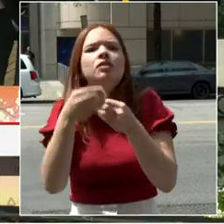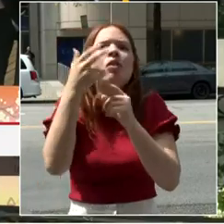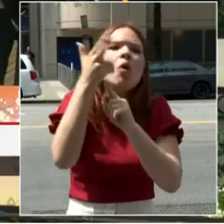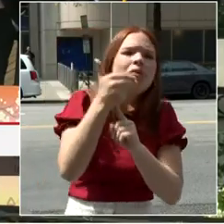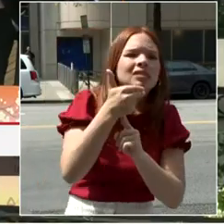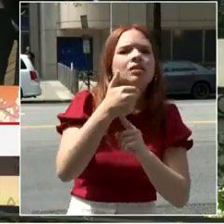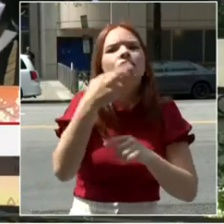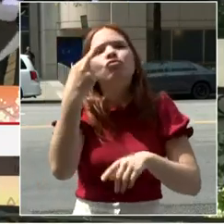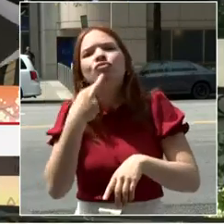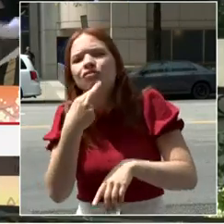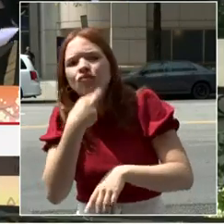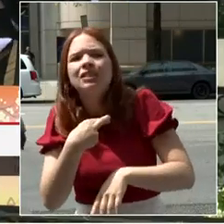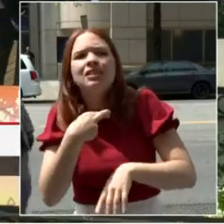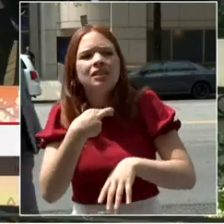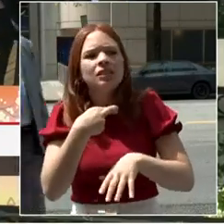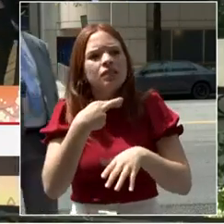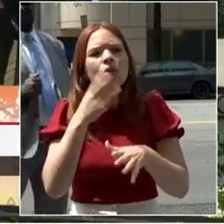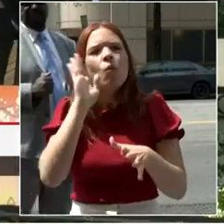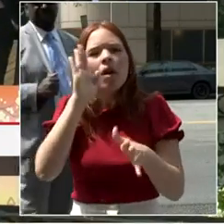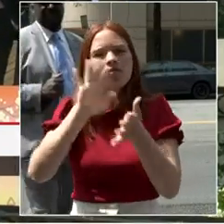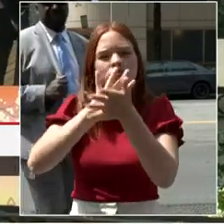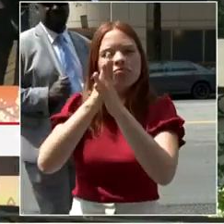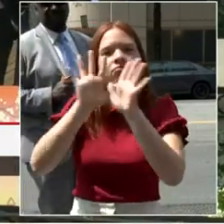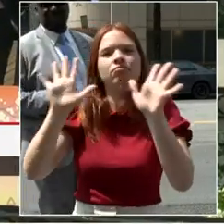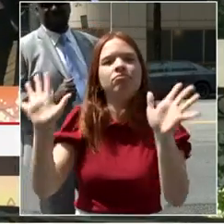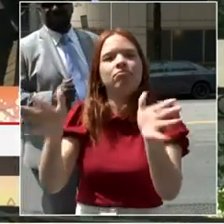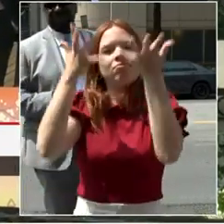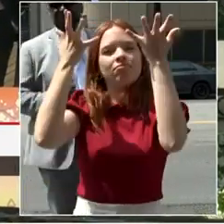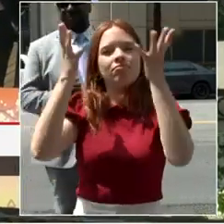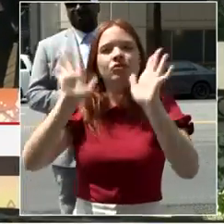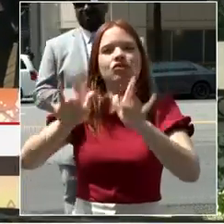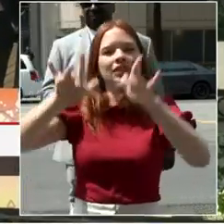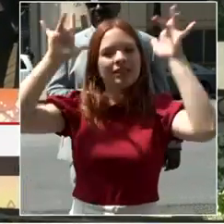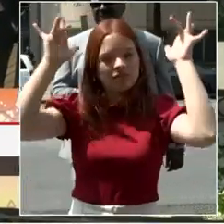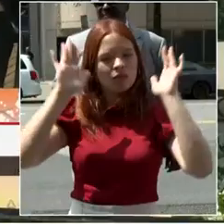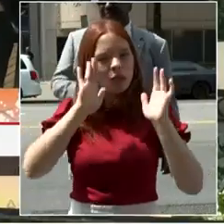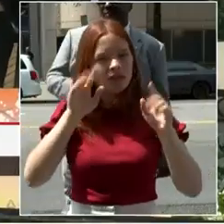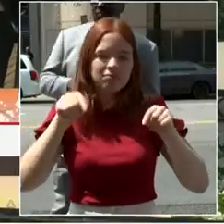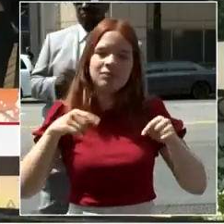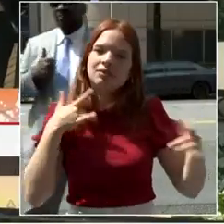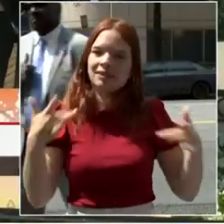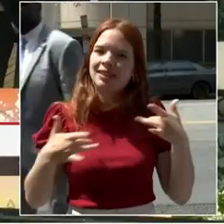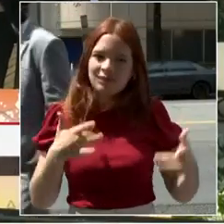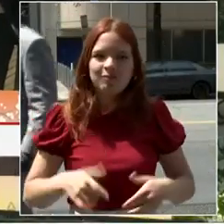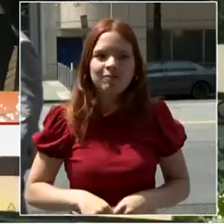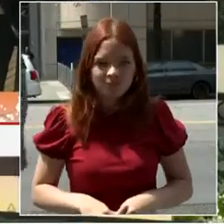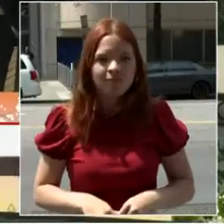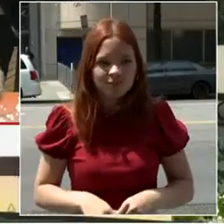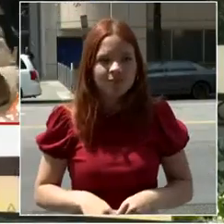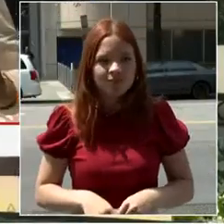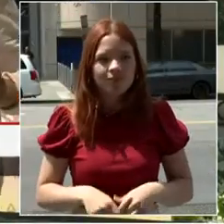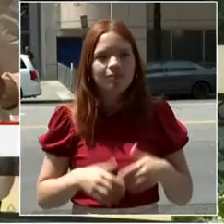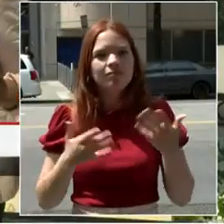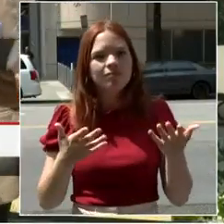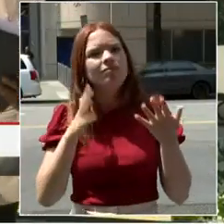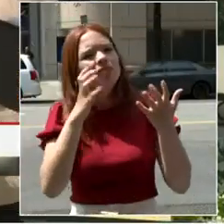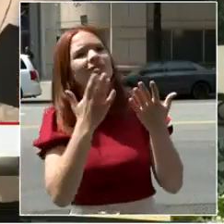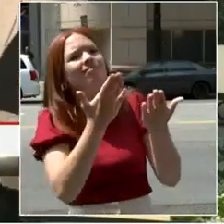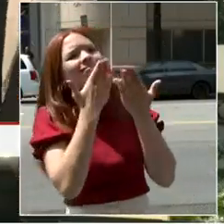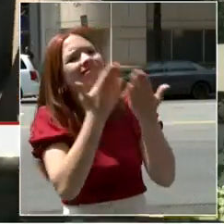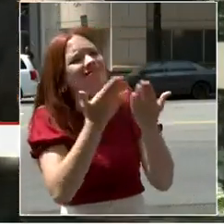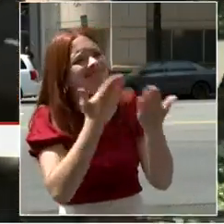know that we have a partner in Kenya McDuffie to get this hard work done. So I want to acknowledge him now for remarks.